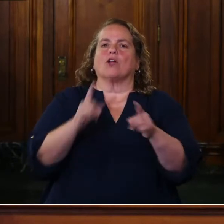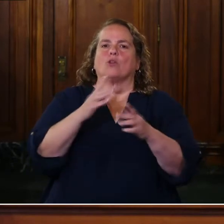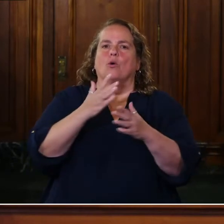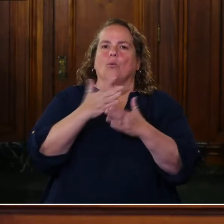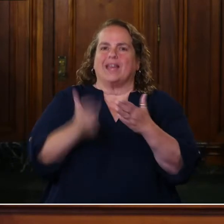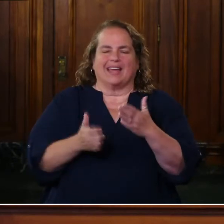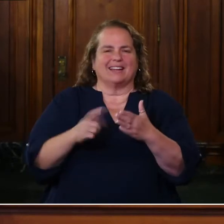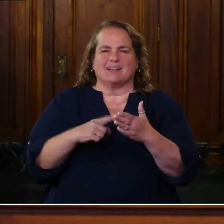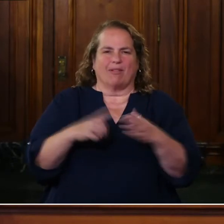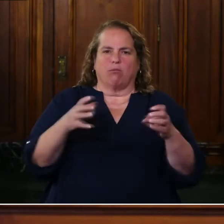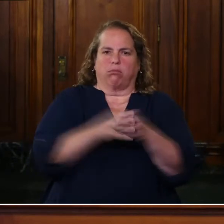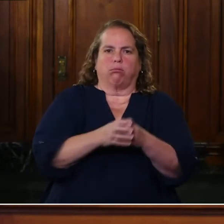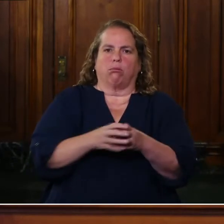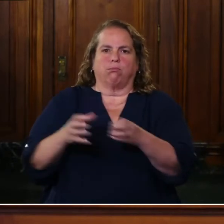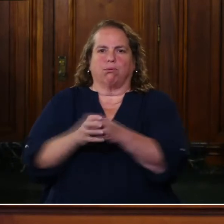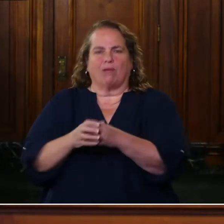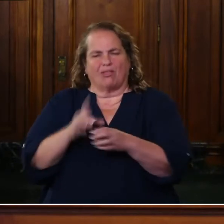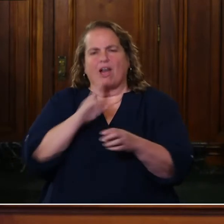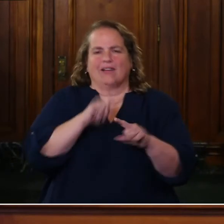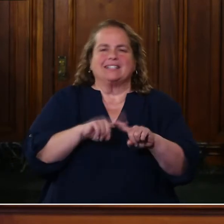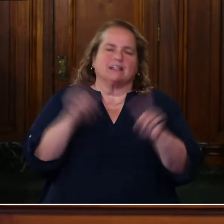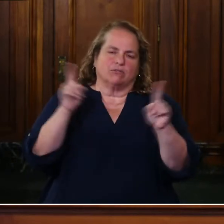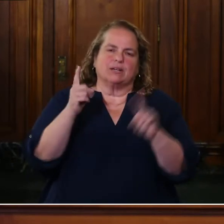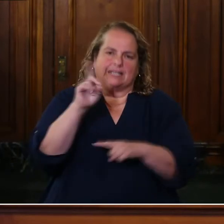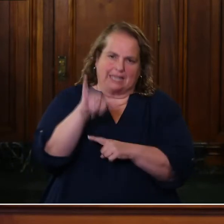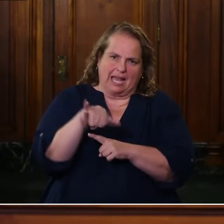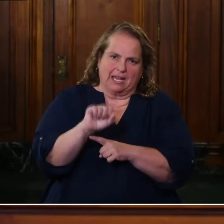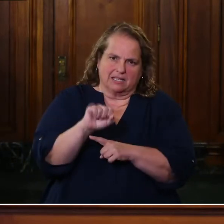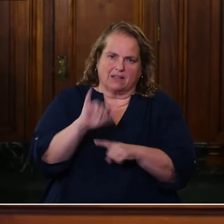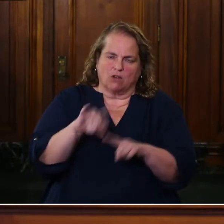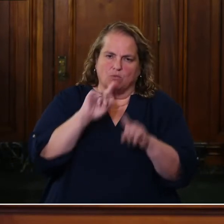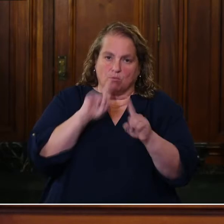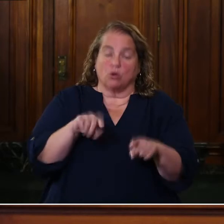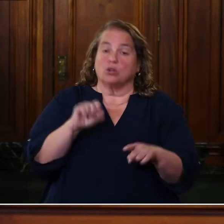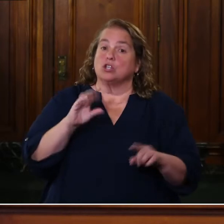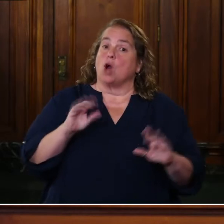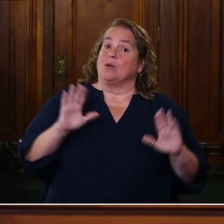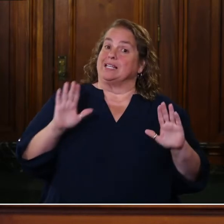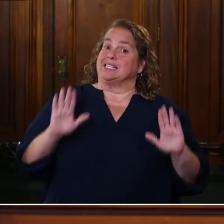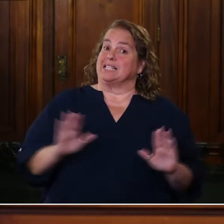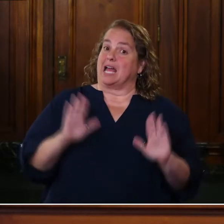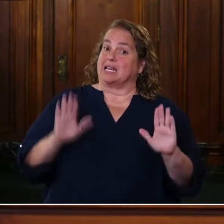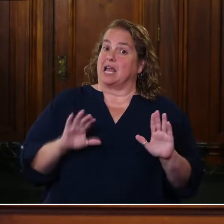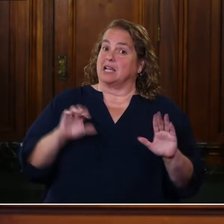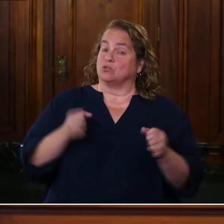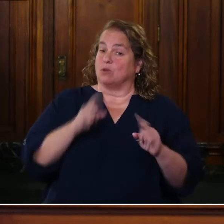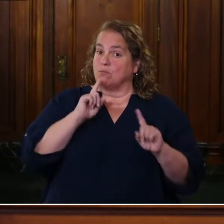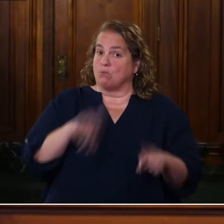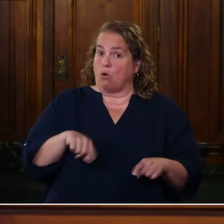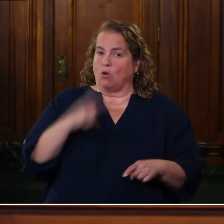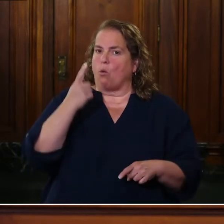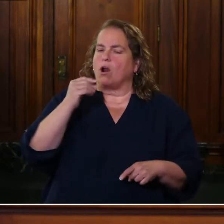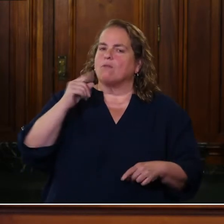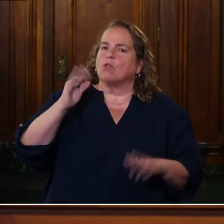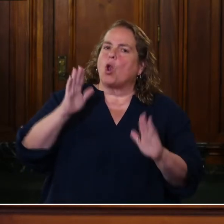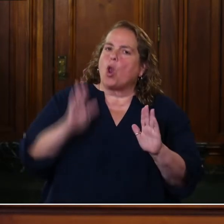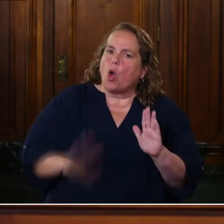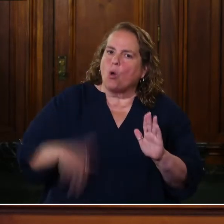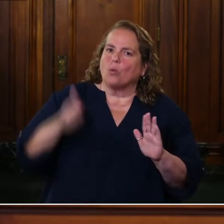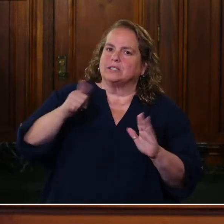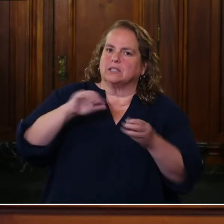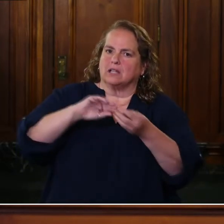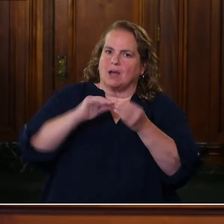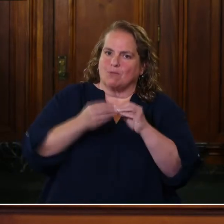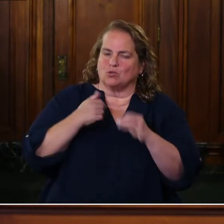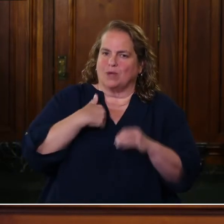clumped together. They are different days that are reported. So Sunday's report is one of the lowest numbers